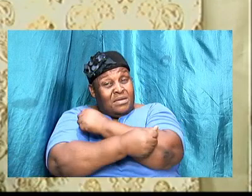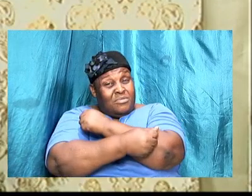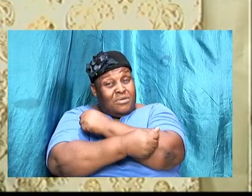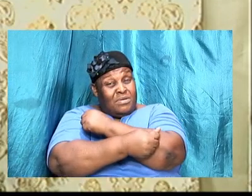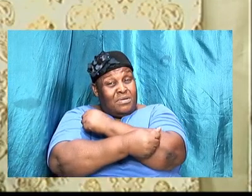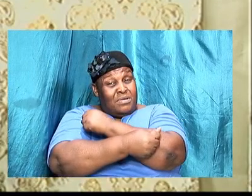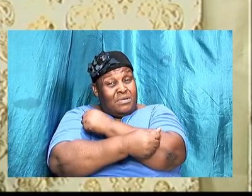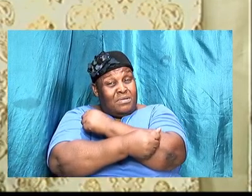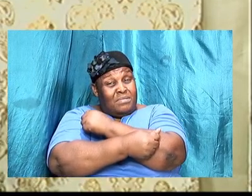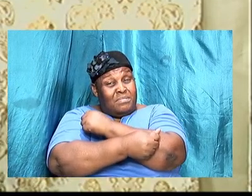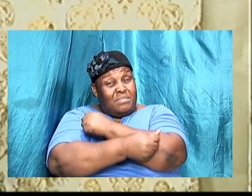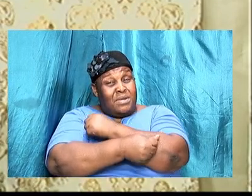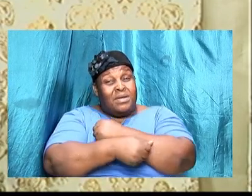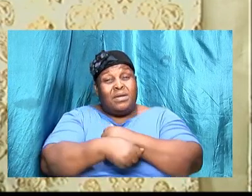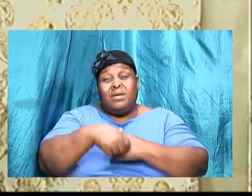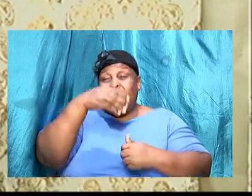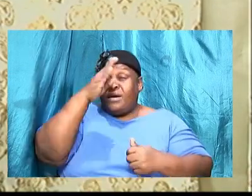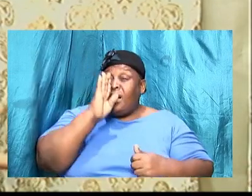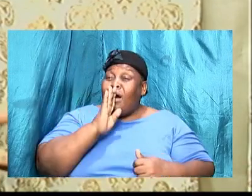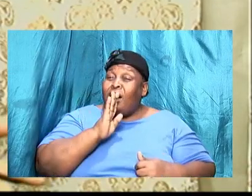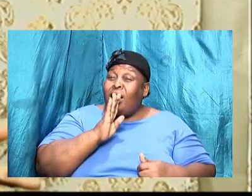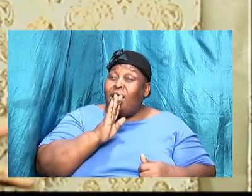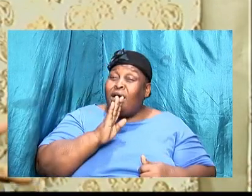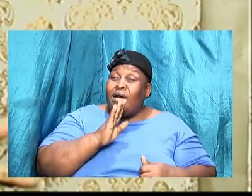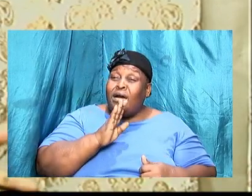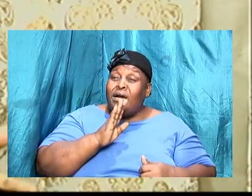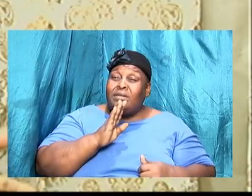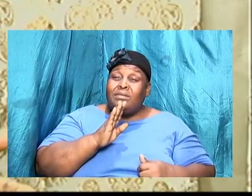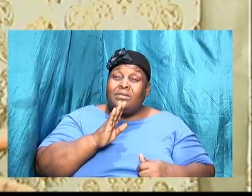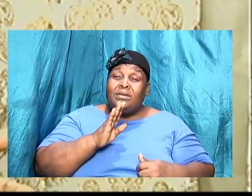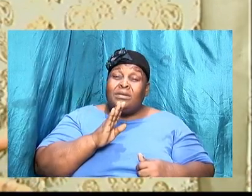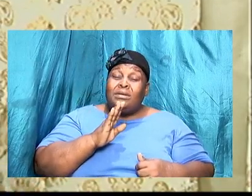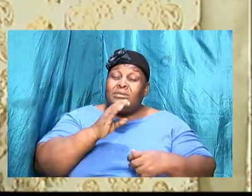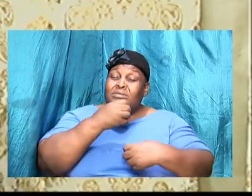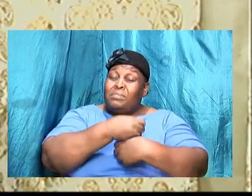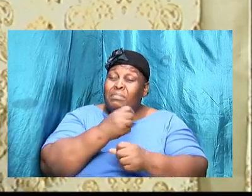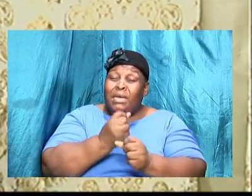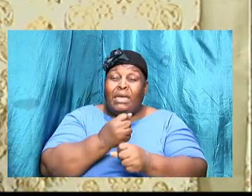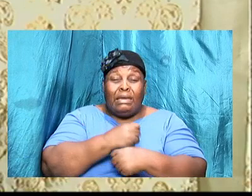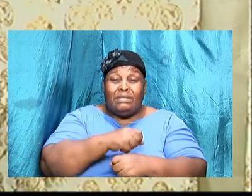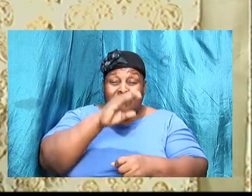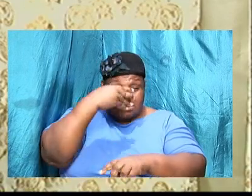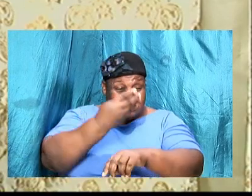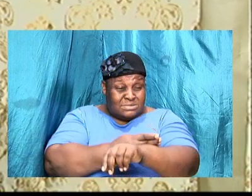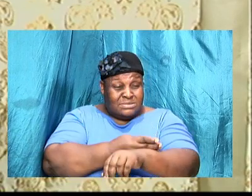caused the son to just be a part of his plan. But